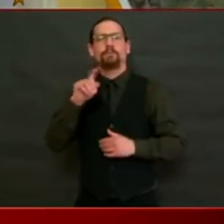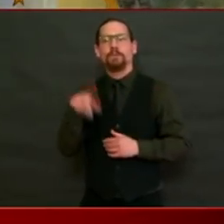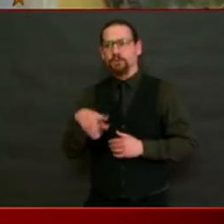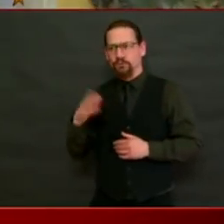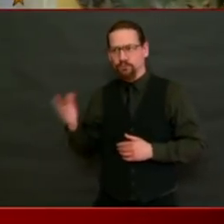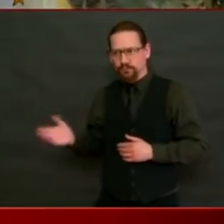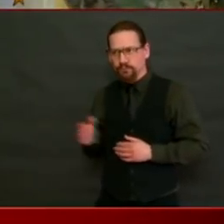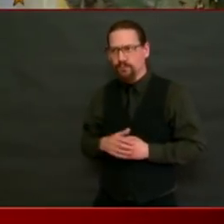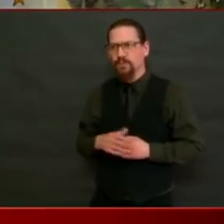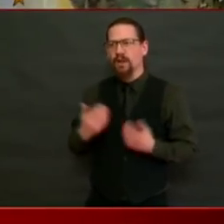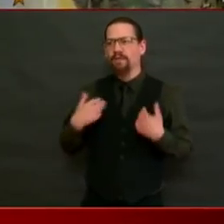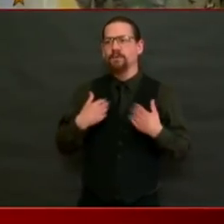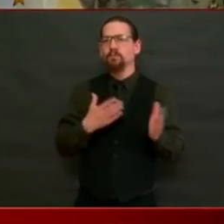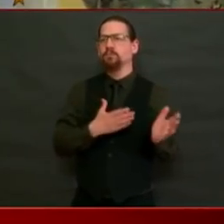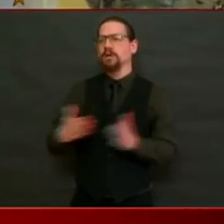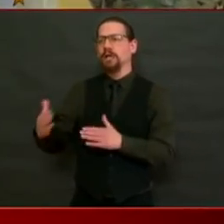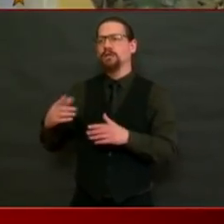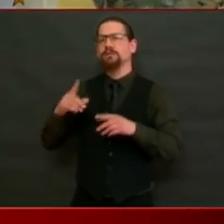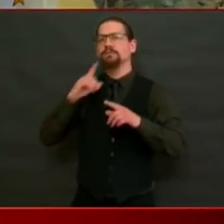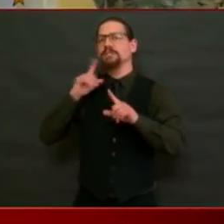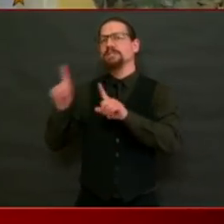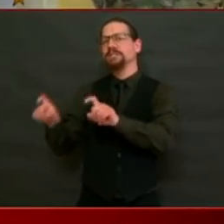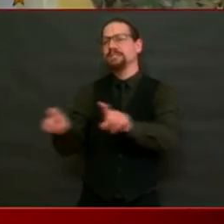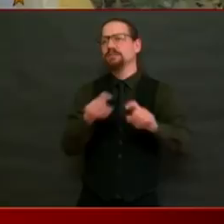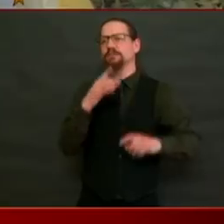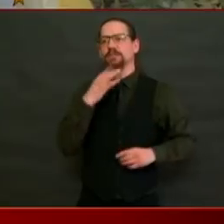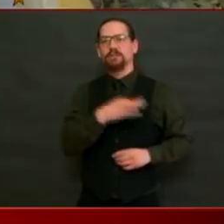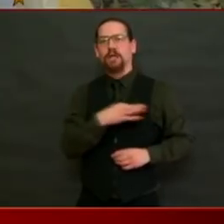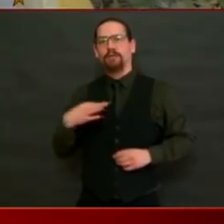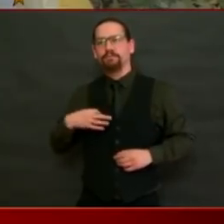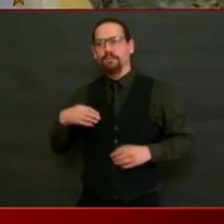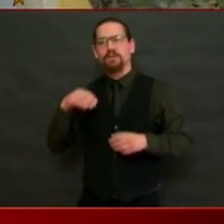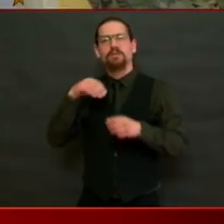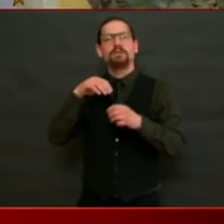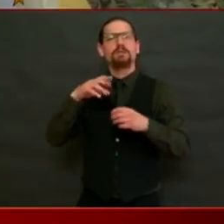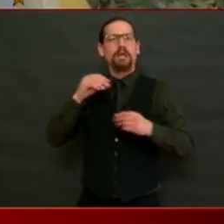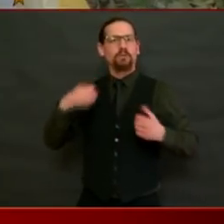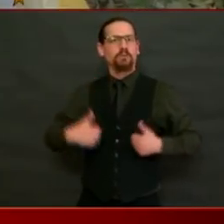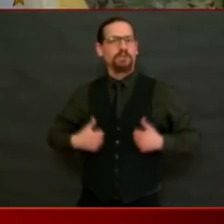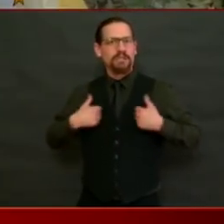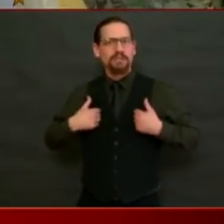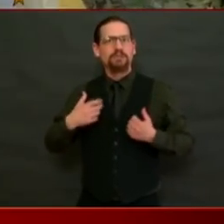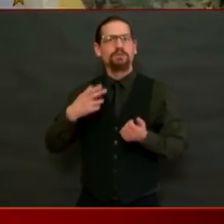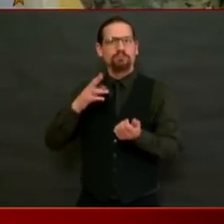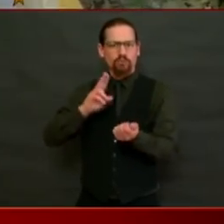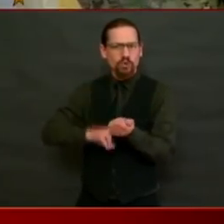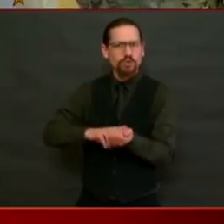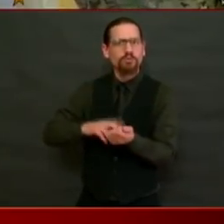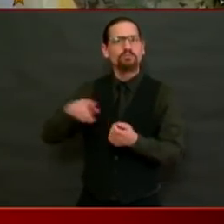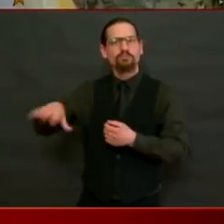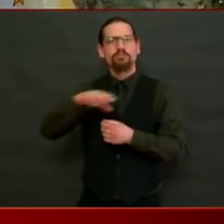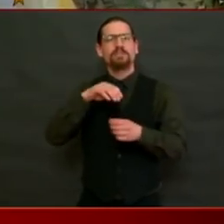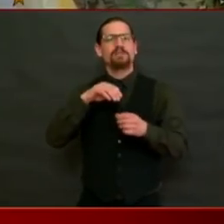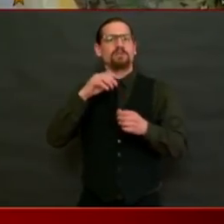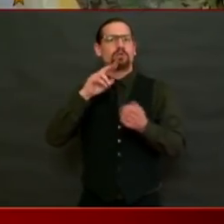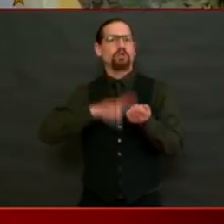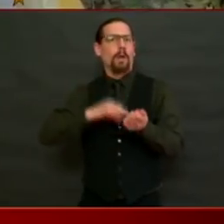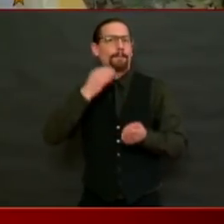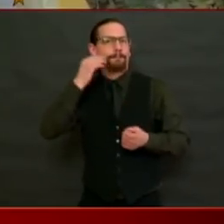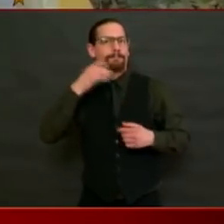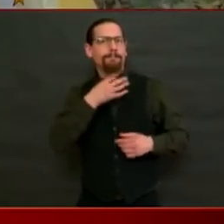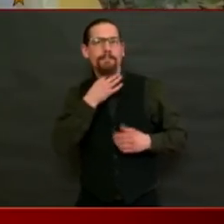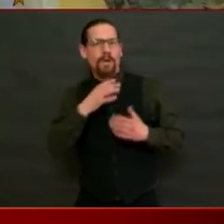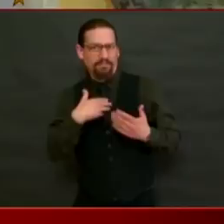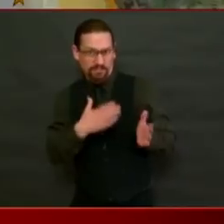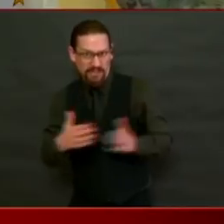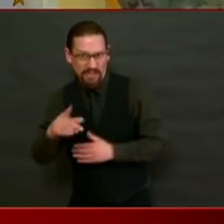members and residents at every nursing home and assisted living facility? And how long would it take to get results from that? So